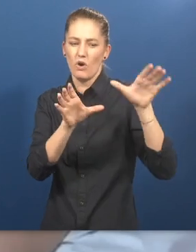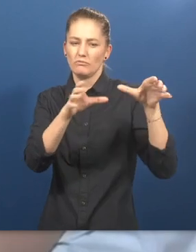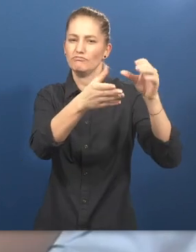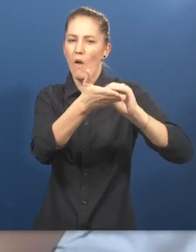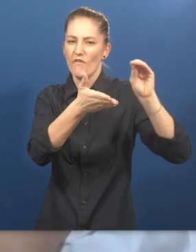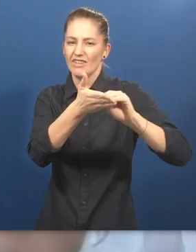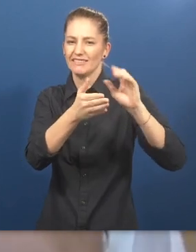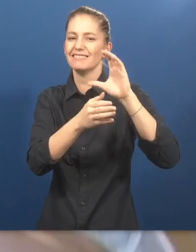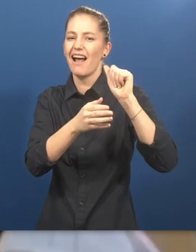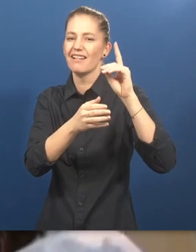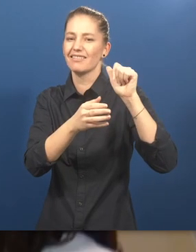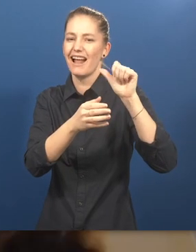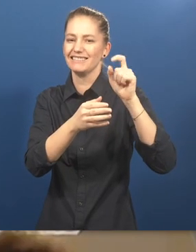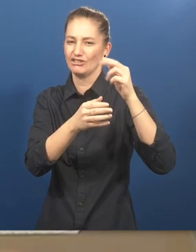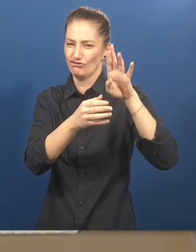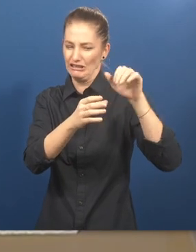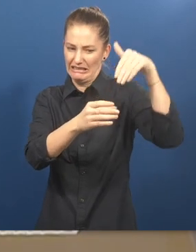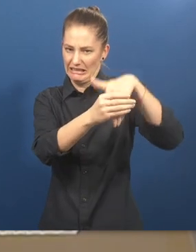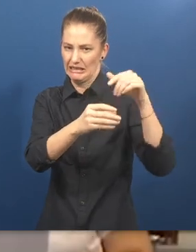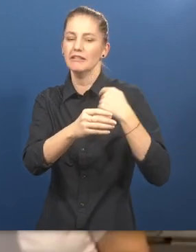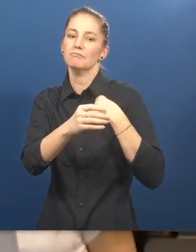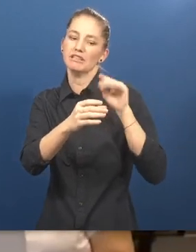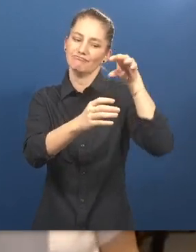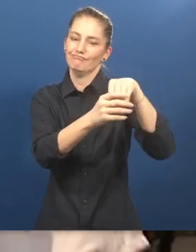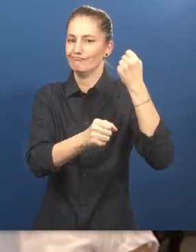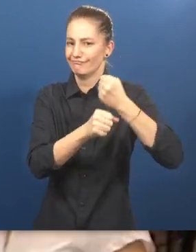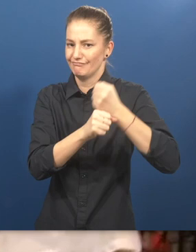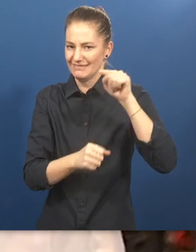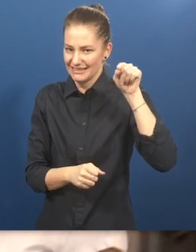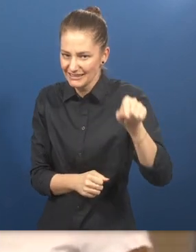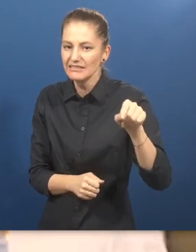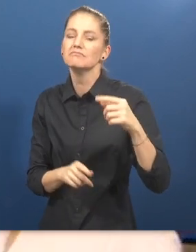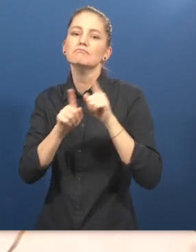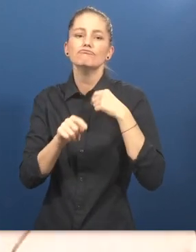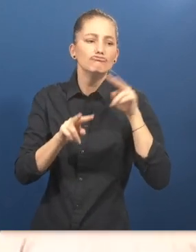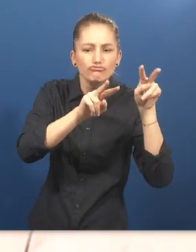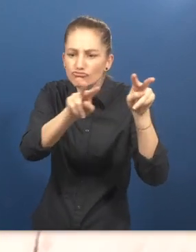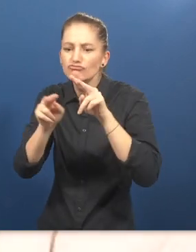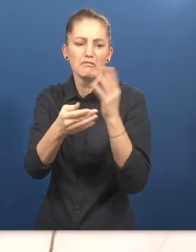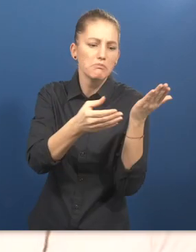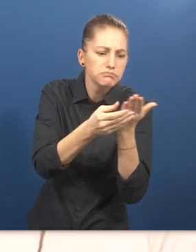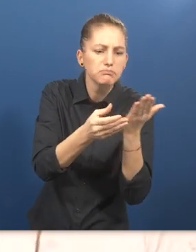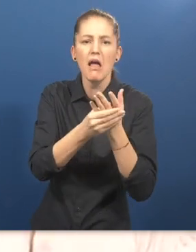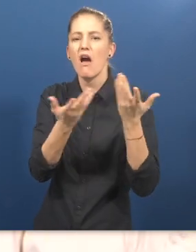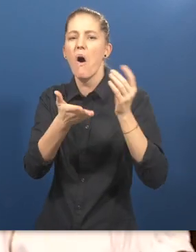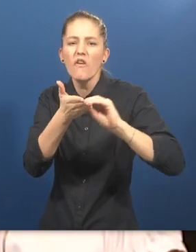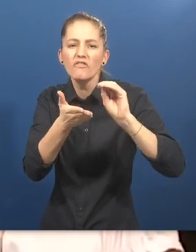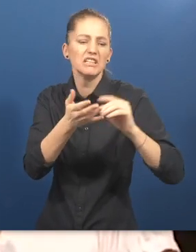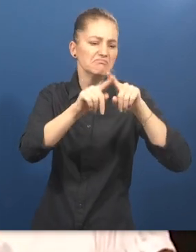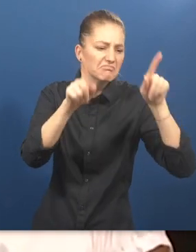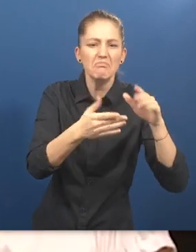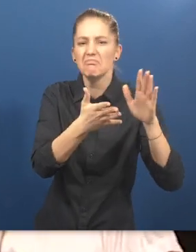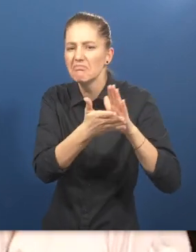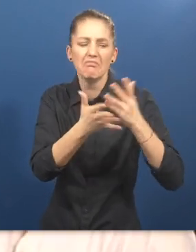packages up and down and move off the supplies. My life has changed because I have much more security.